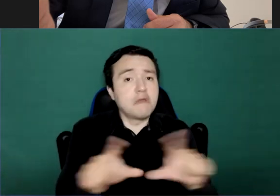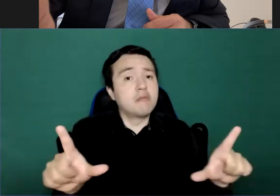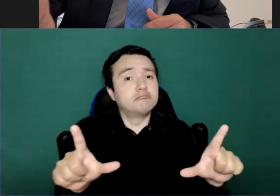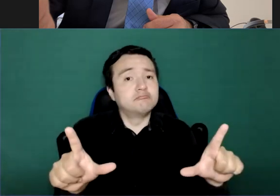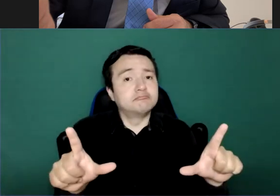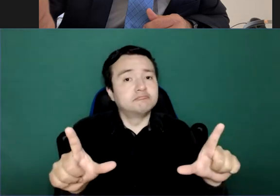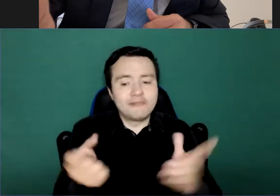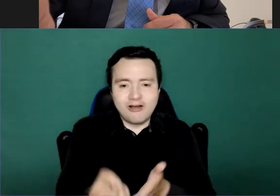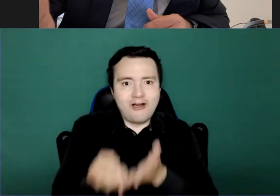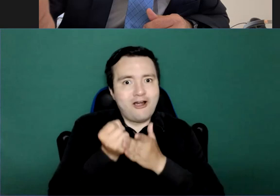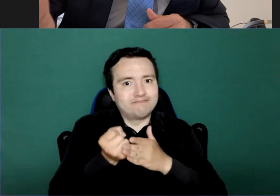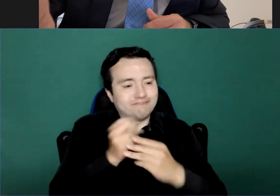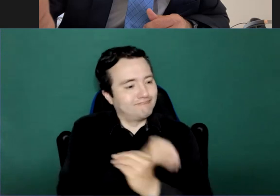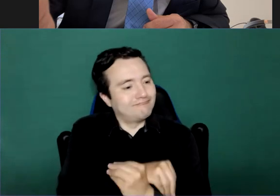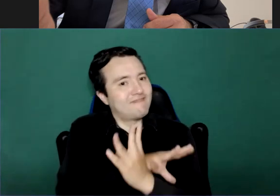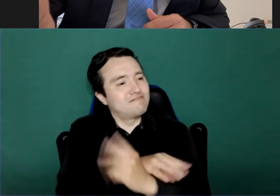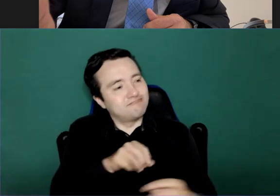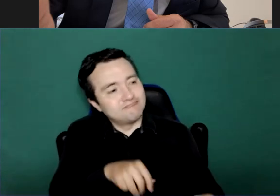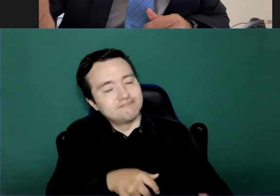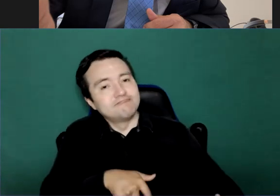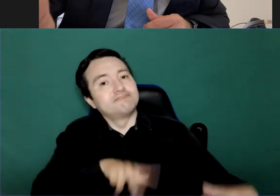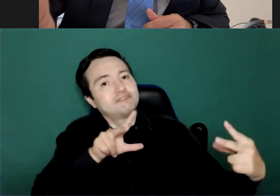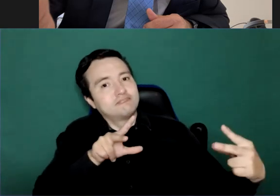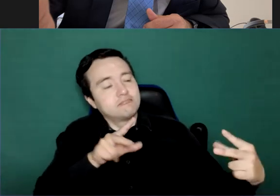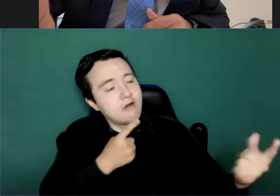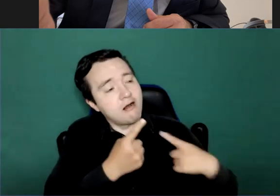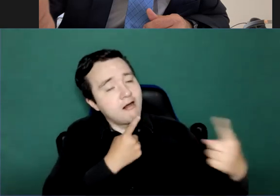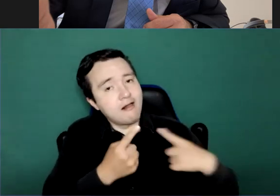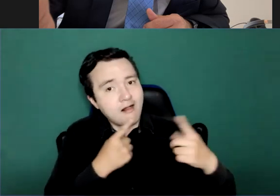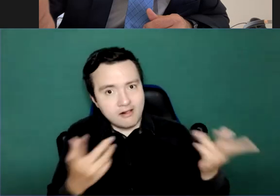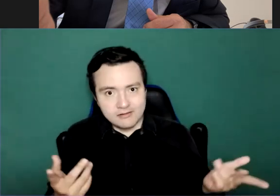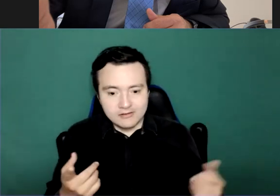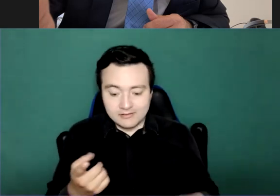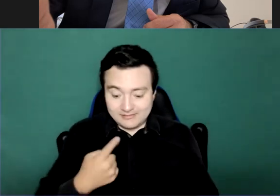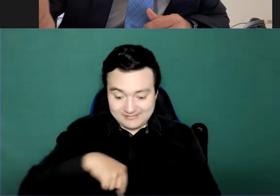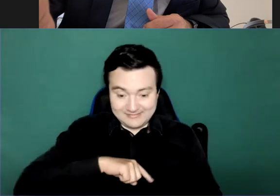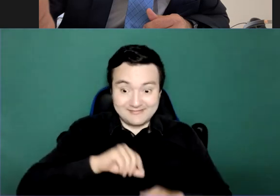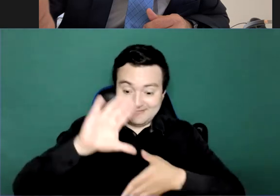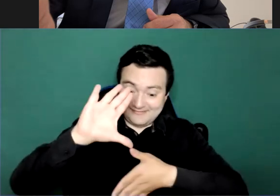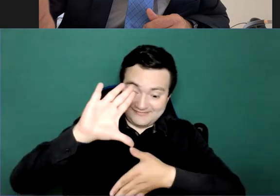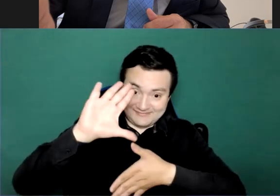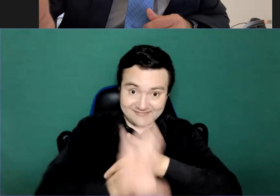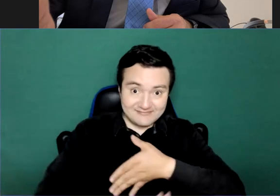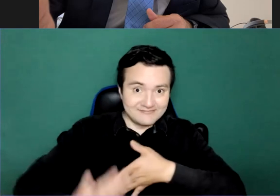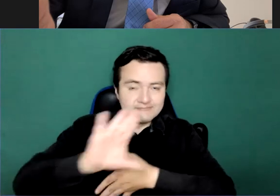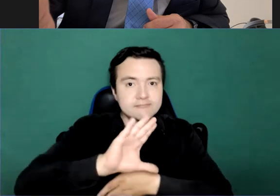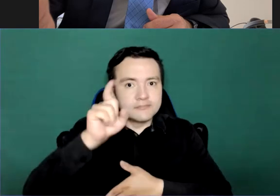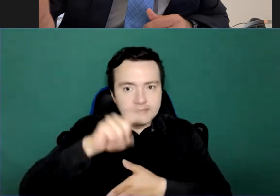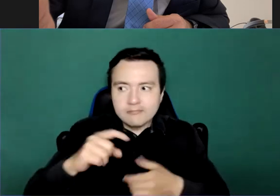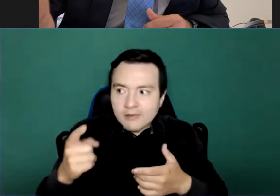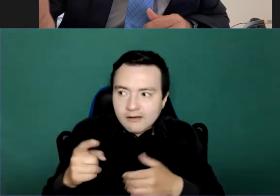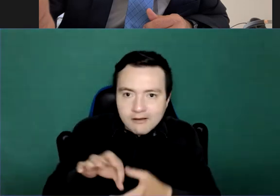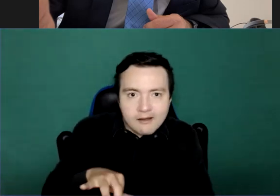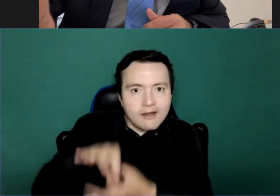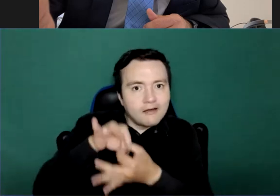and we as a region must harness this moment to building back better or even preferably to building forward